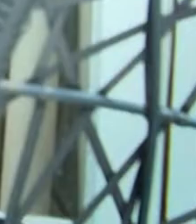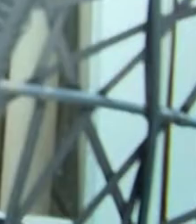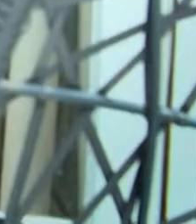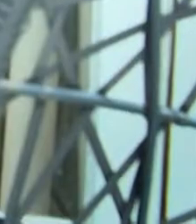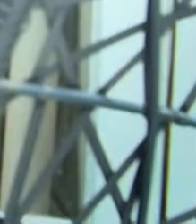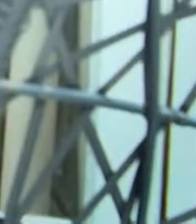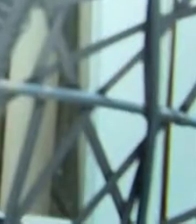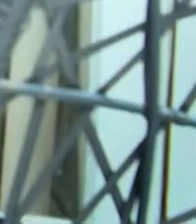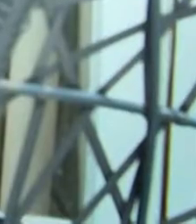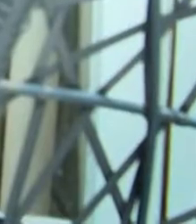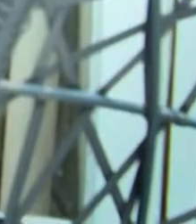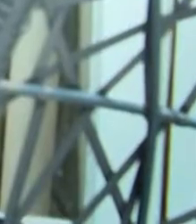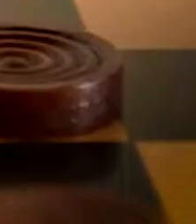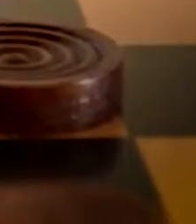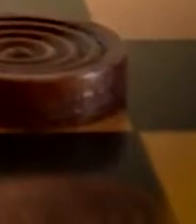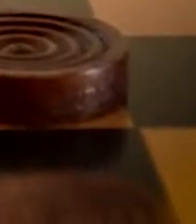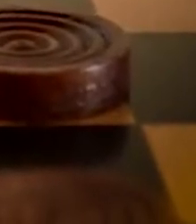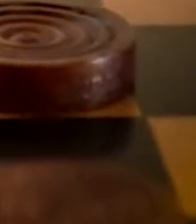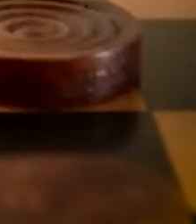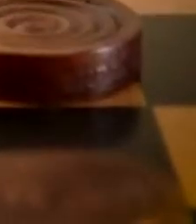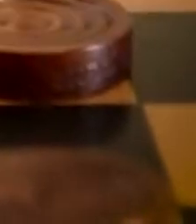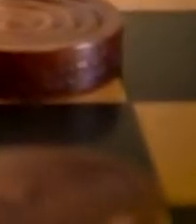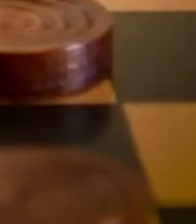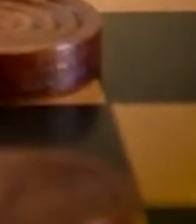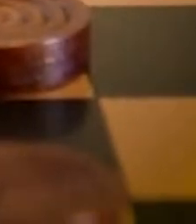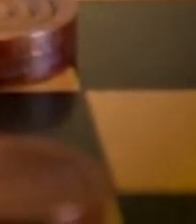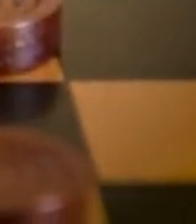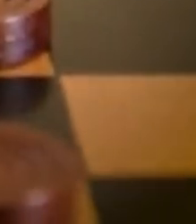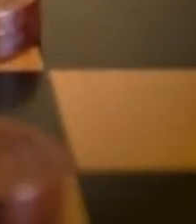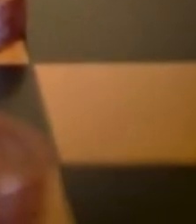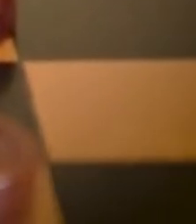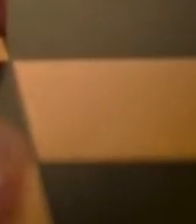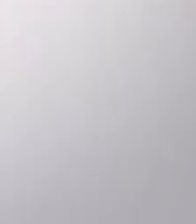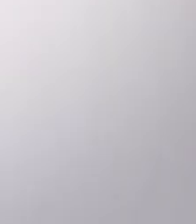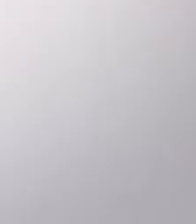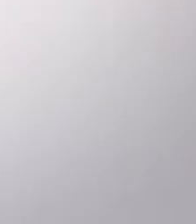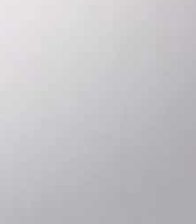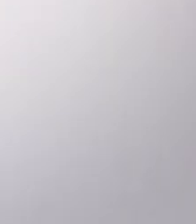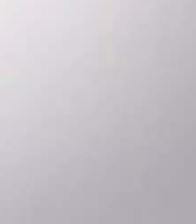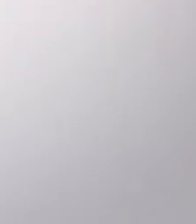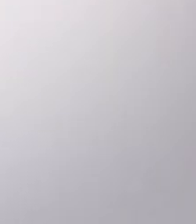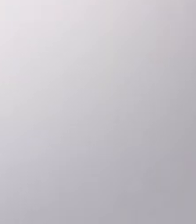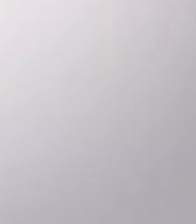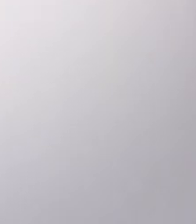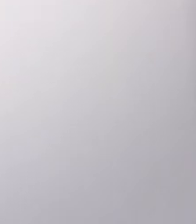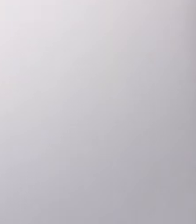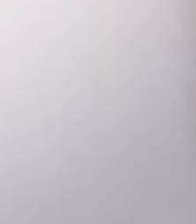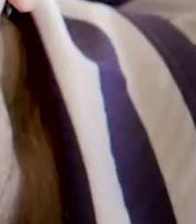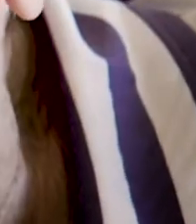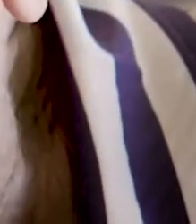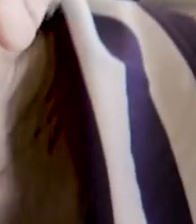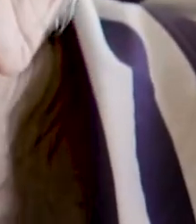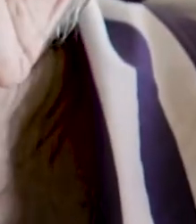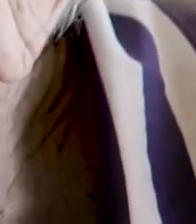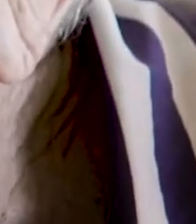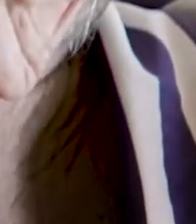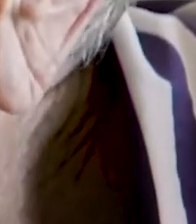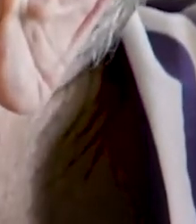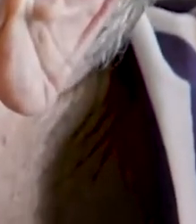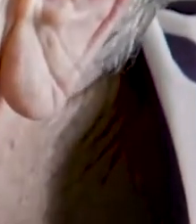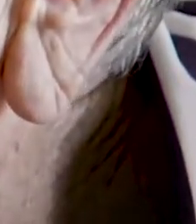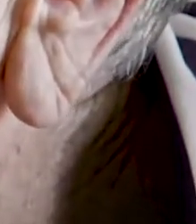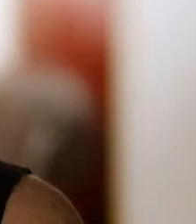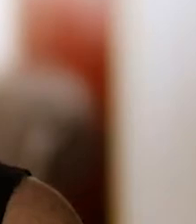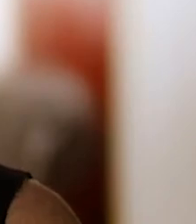You don't have to be doing it full time. It can be casual. Now that I'm working with Mabel, connecting with clients, it's freedom.